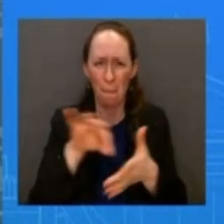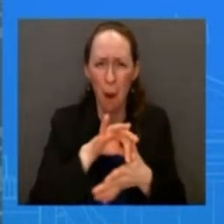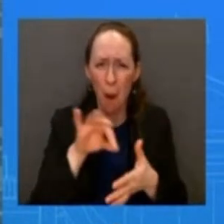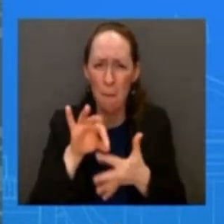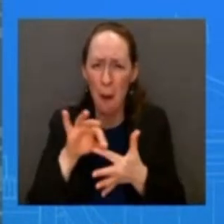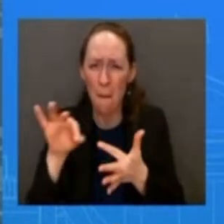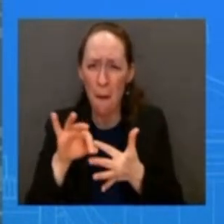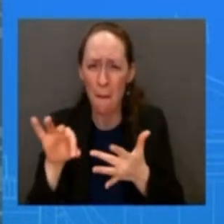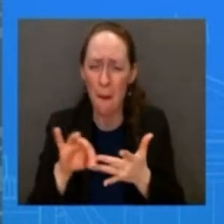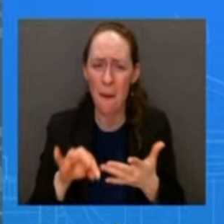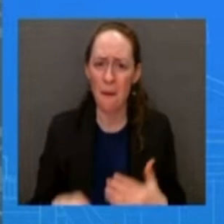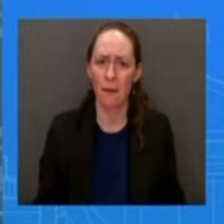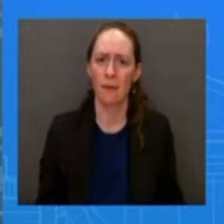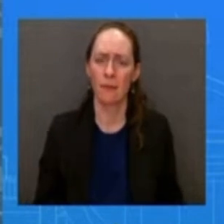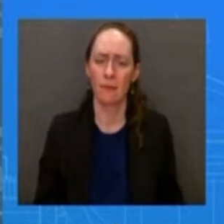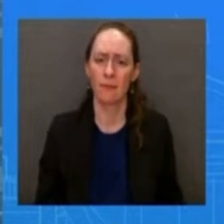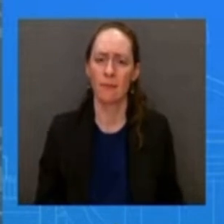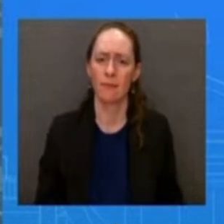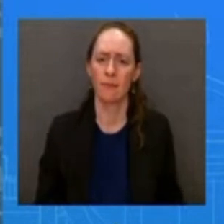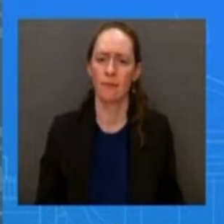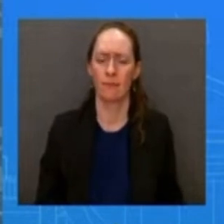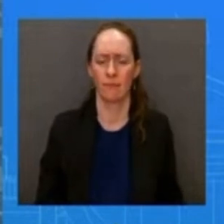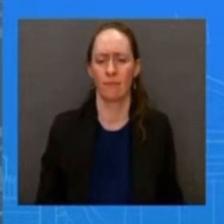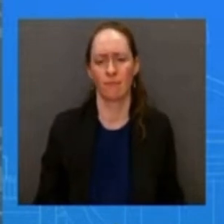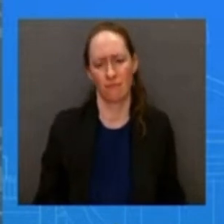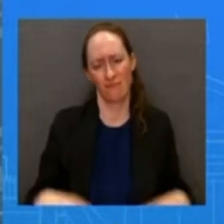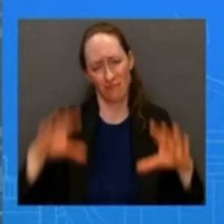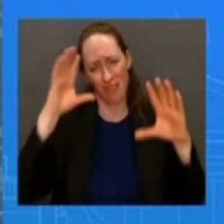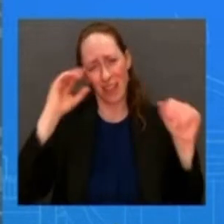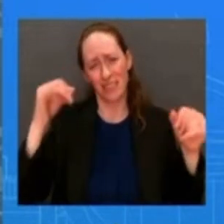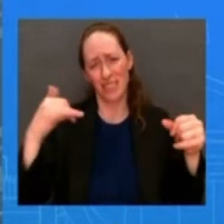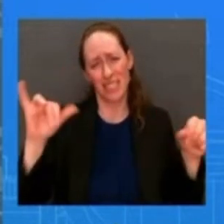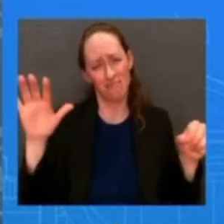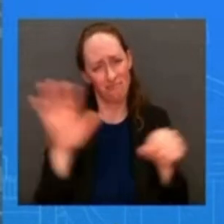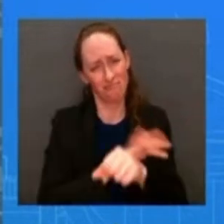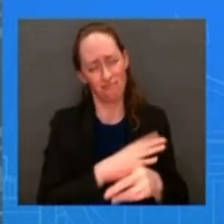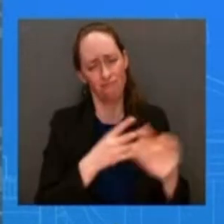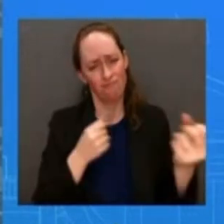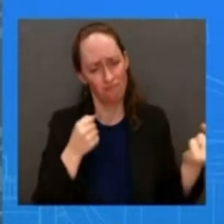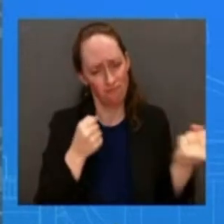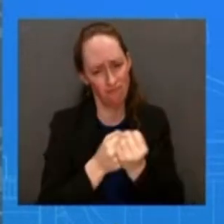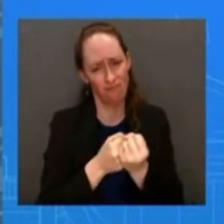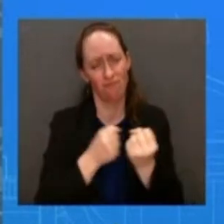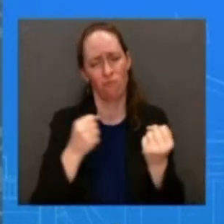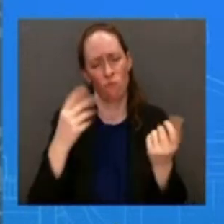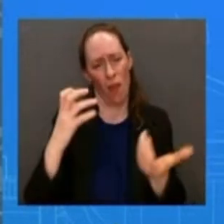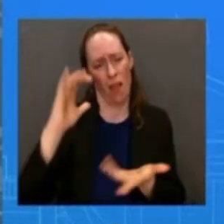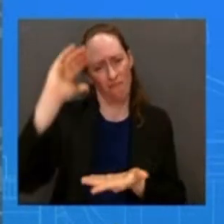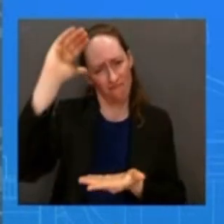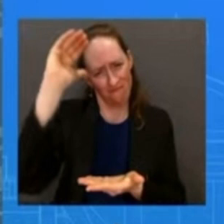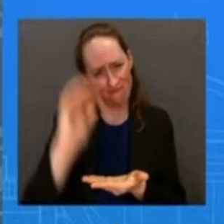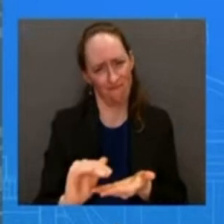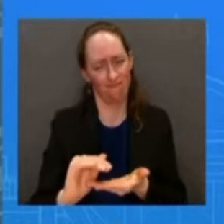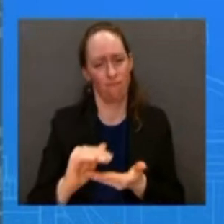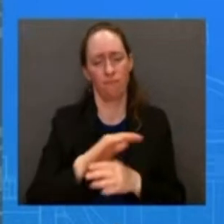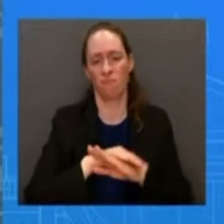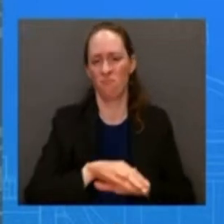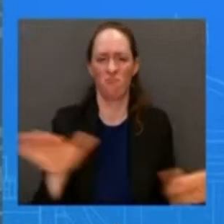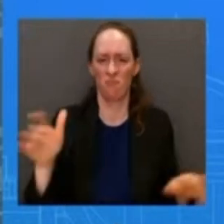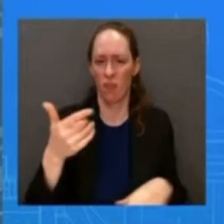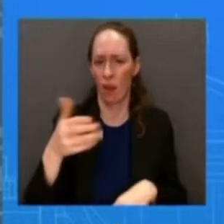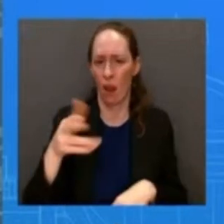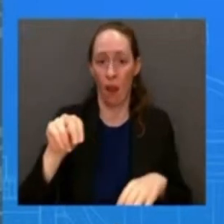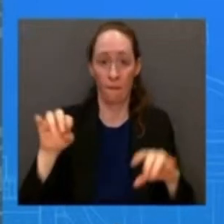it comes on fighting gun violence and so look it's not we're not going to to stop we're going to continue but i would argue happily